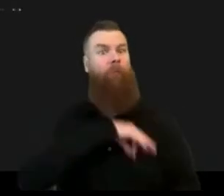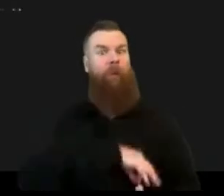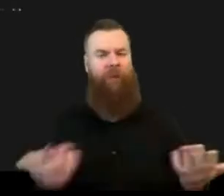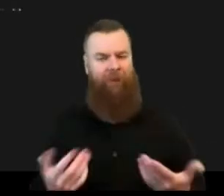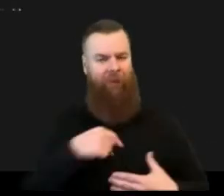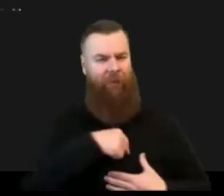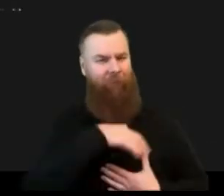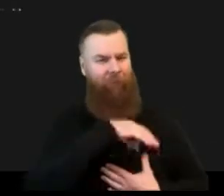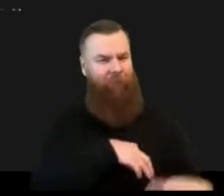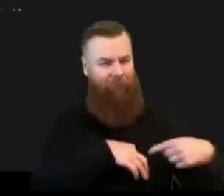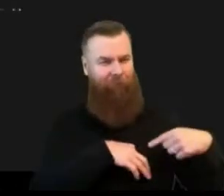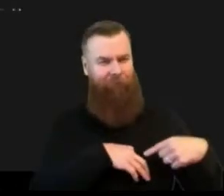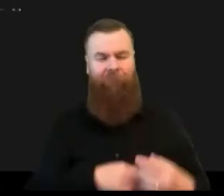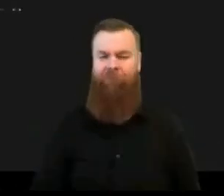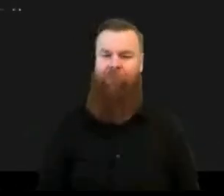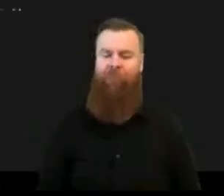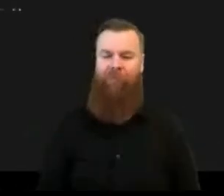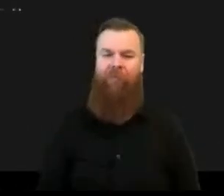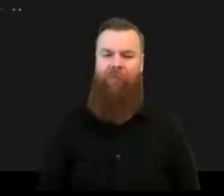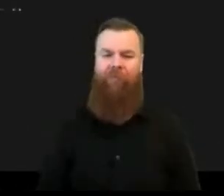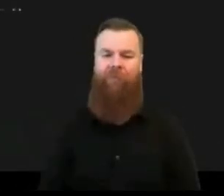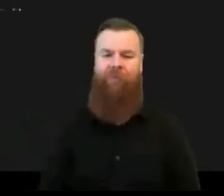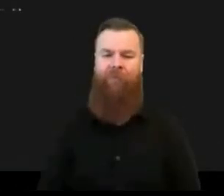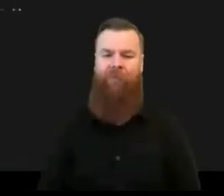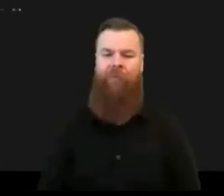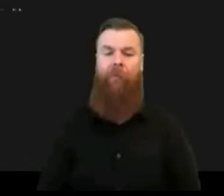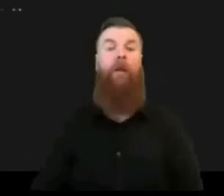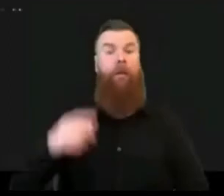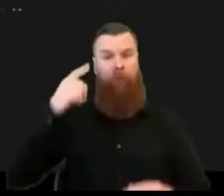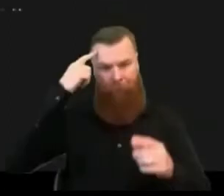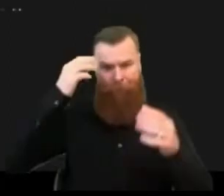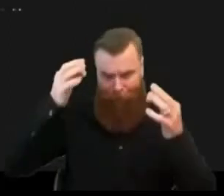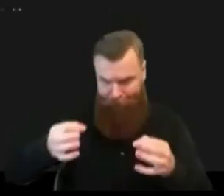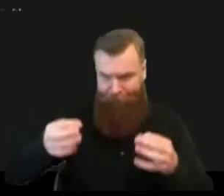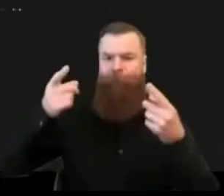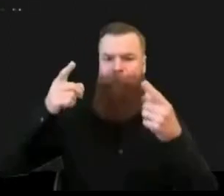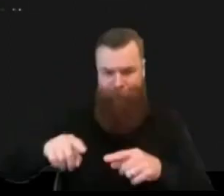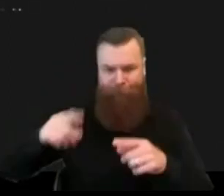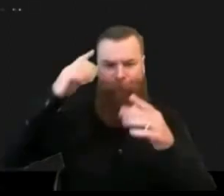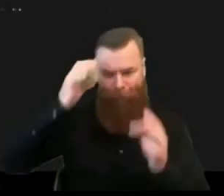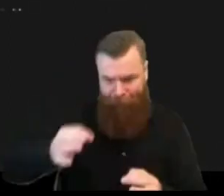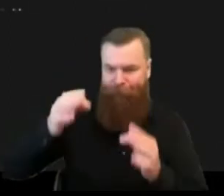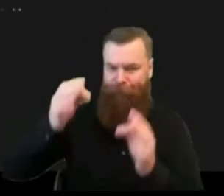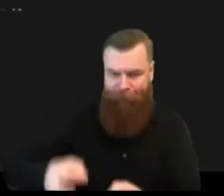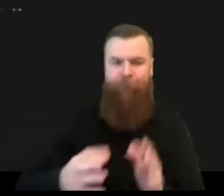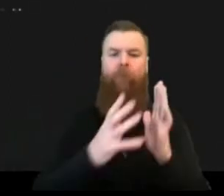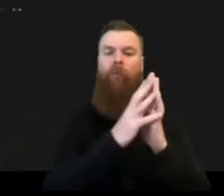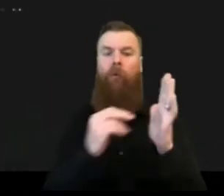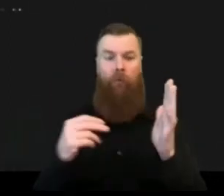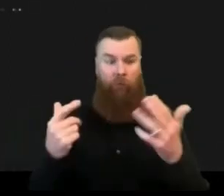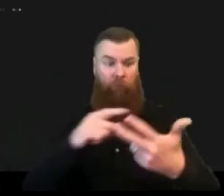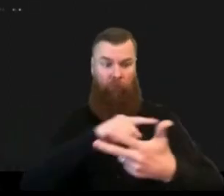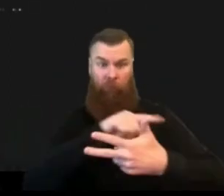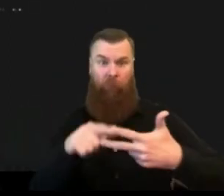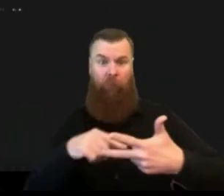aids in the decision making and also is uh reducing the the uncertainty